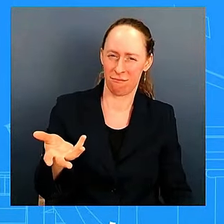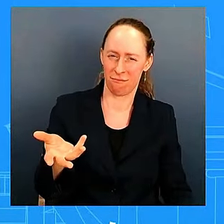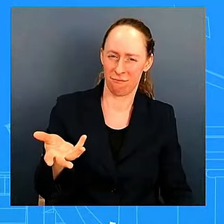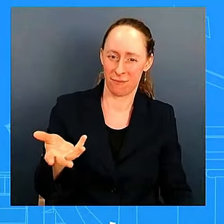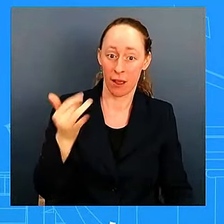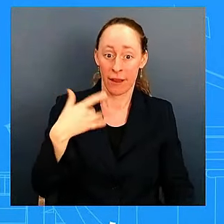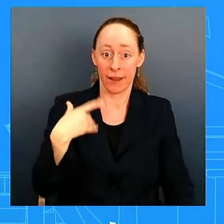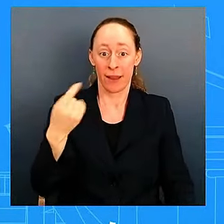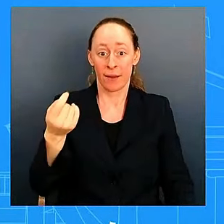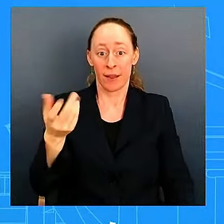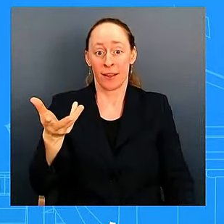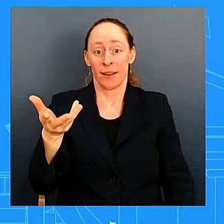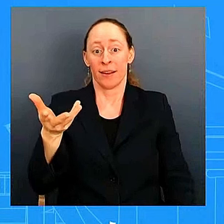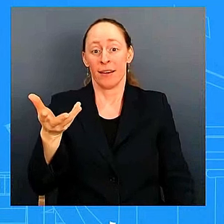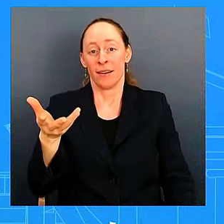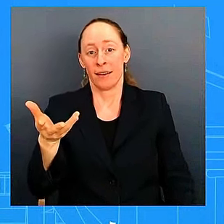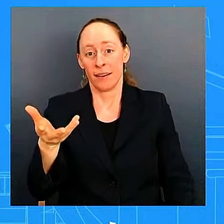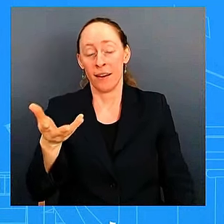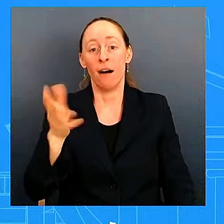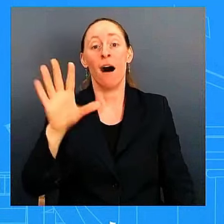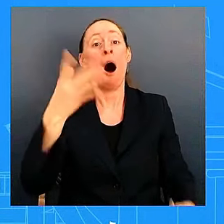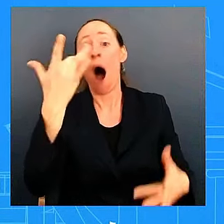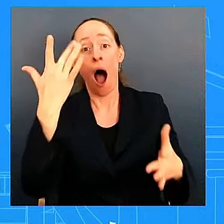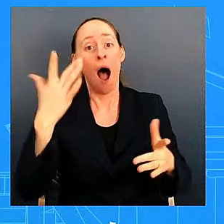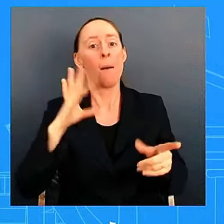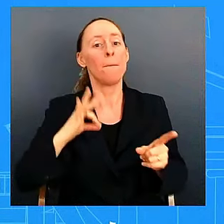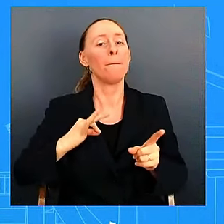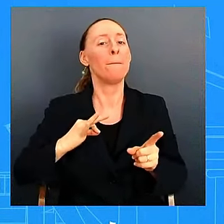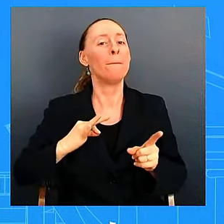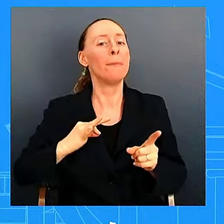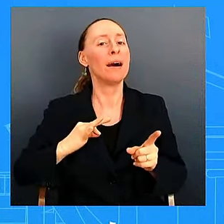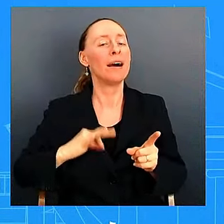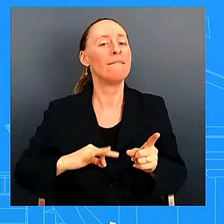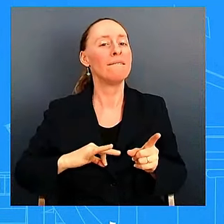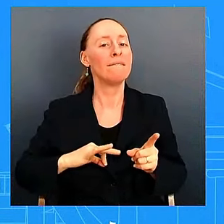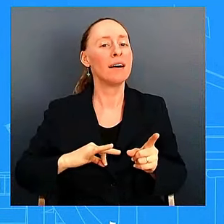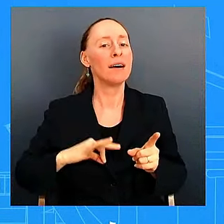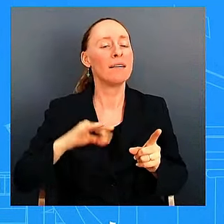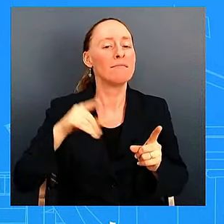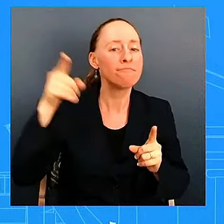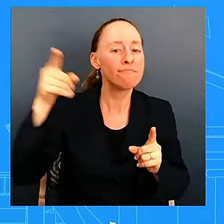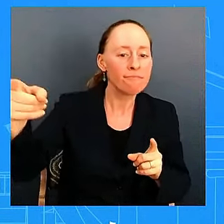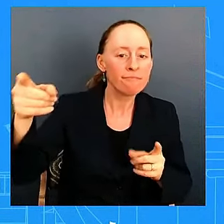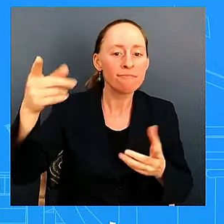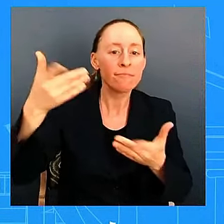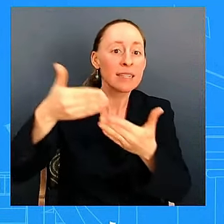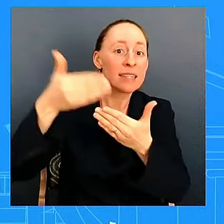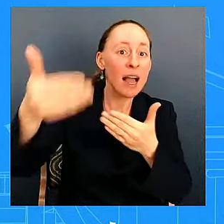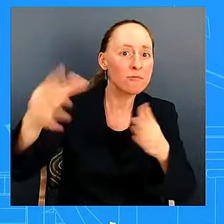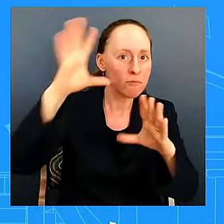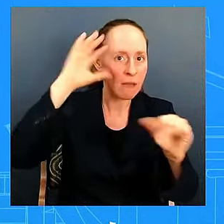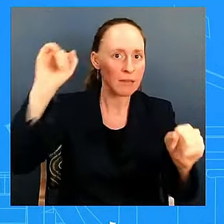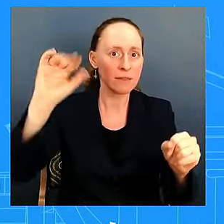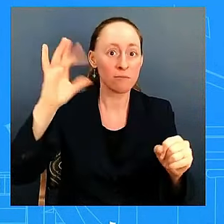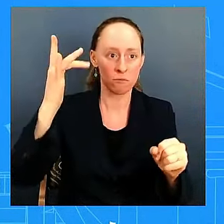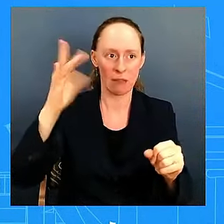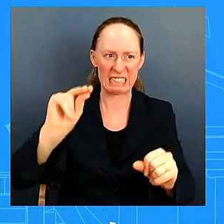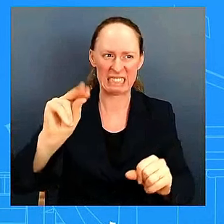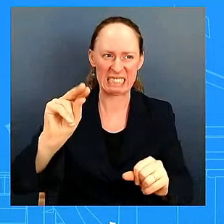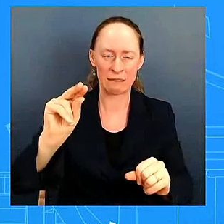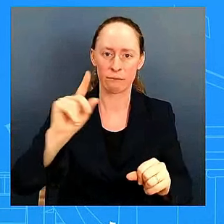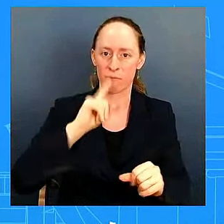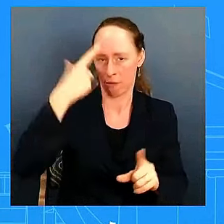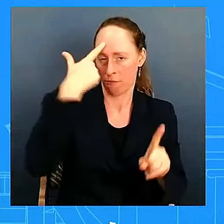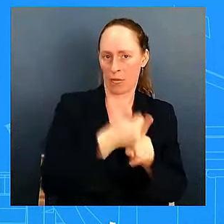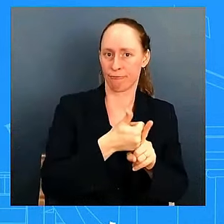former president said when it comes to this to this announcement that you just that we just had about the final rule uh it was a two